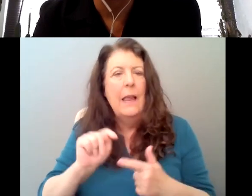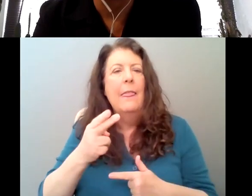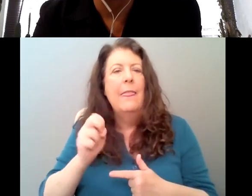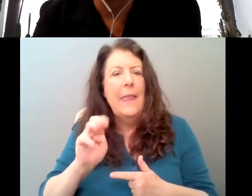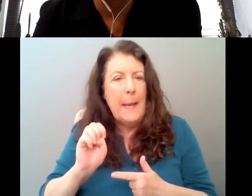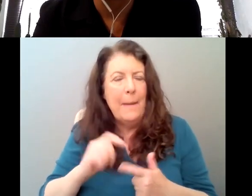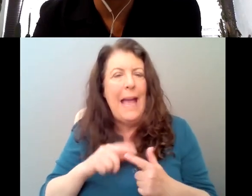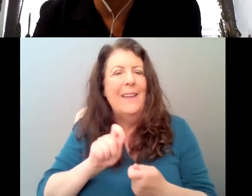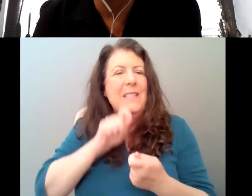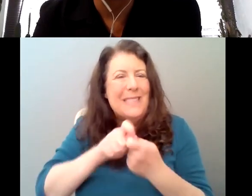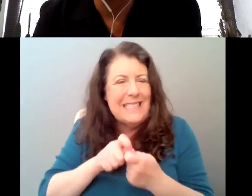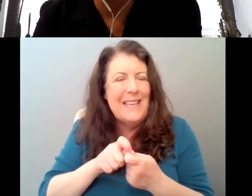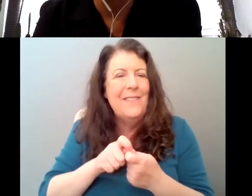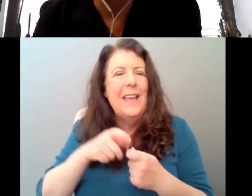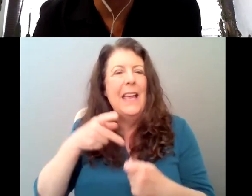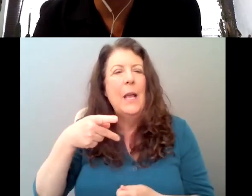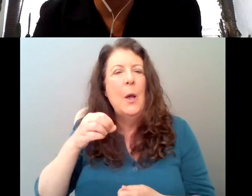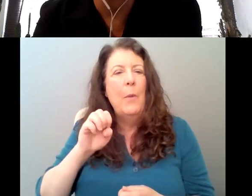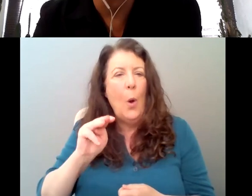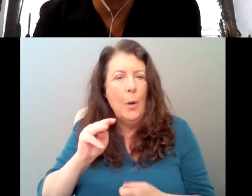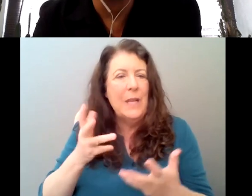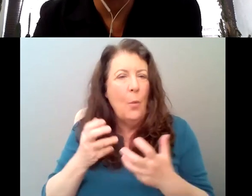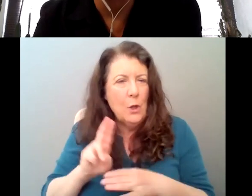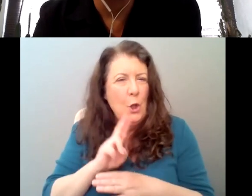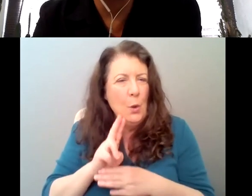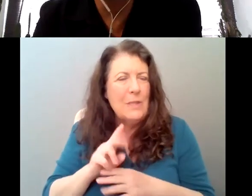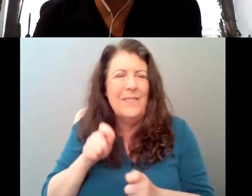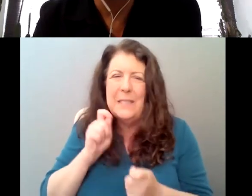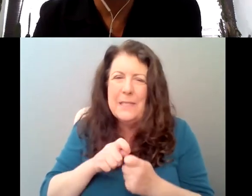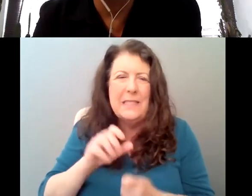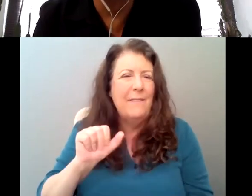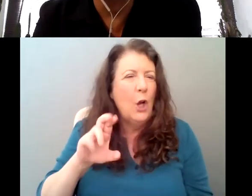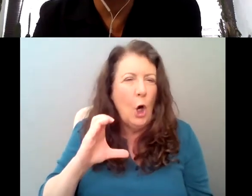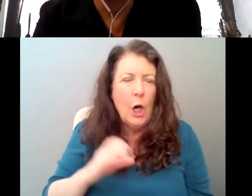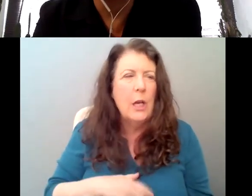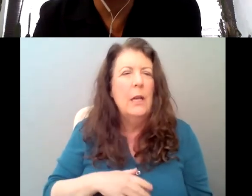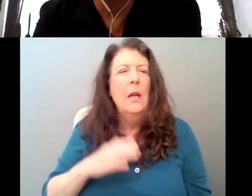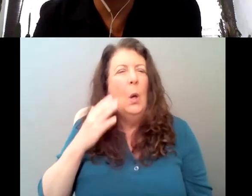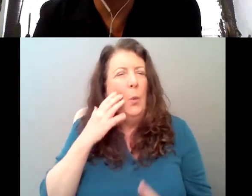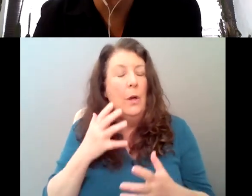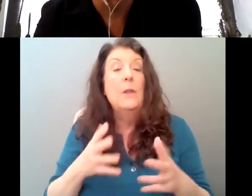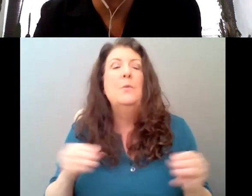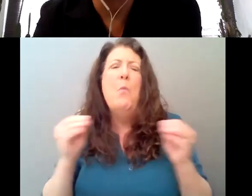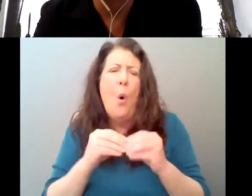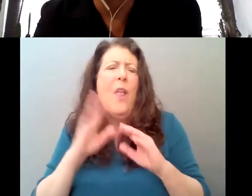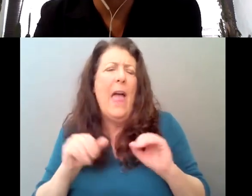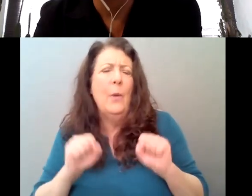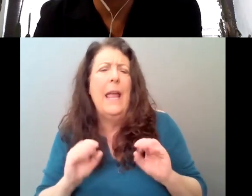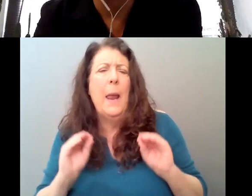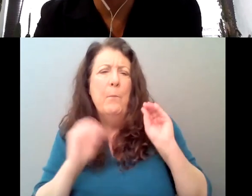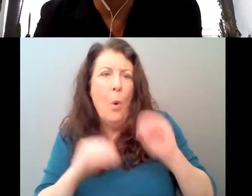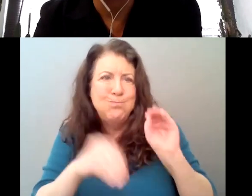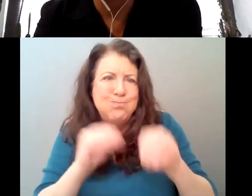arc. These are the, you know, I, we know there's 10 episodes, like there's always much more than can be crammed in. And so the challenge